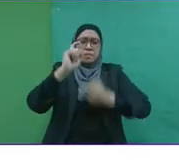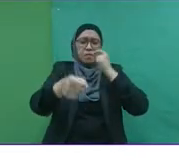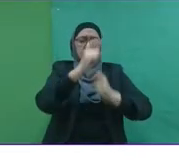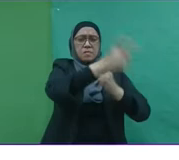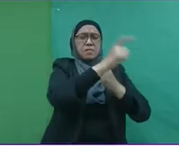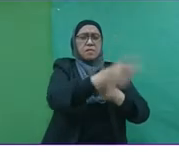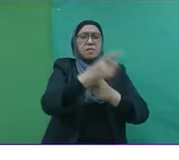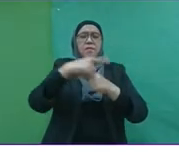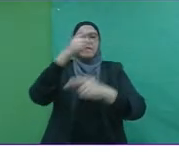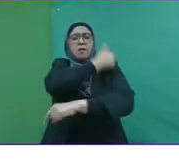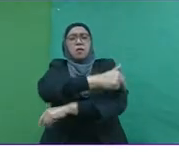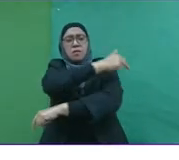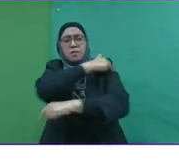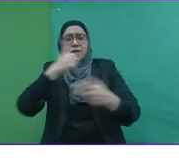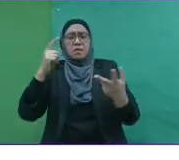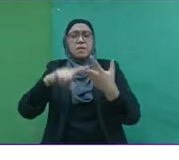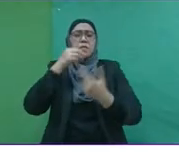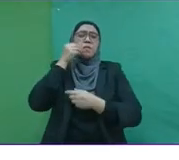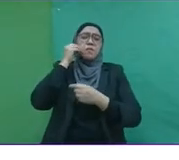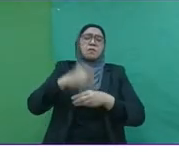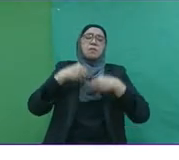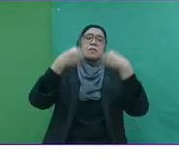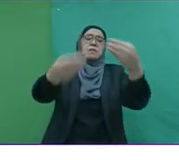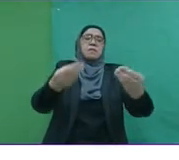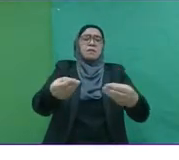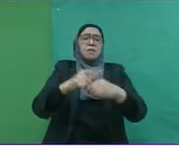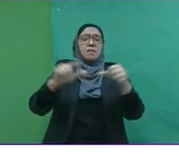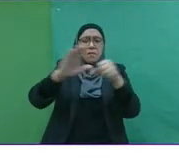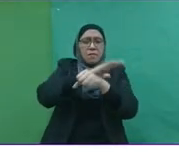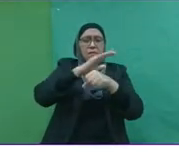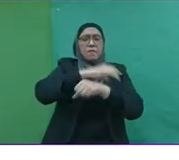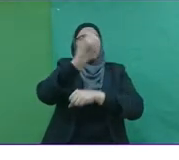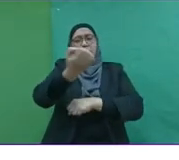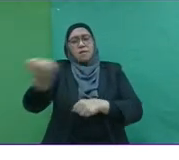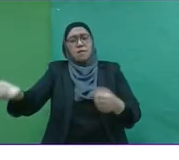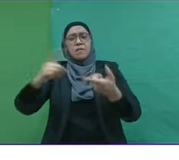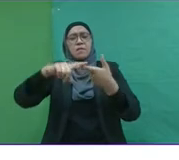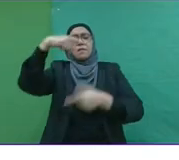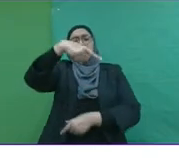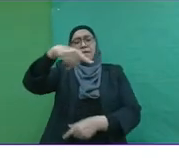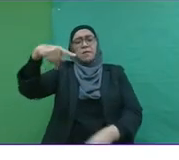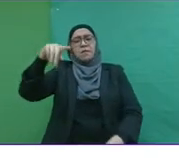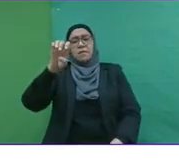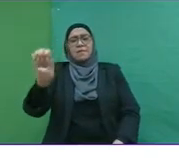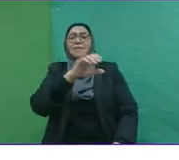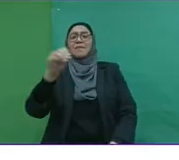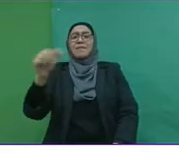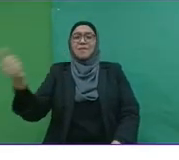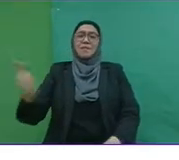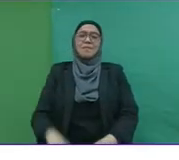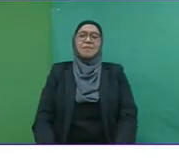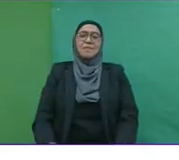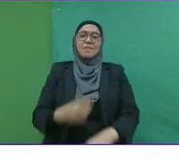to hospitals and homes to equip them with personal protective equipment, PPEs, and so on.